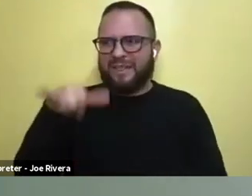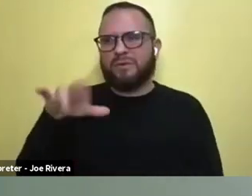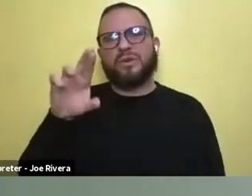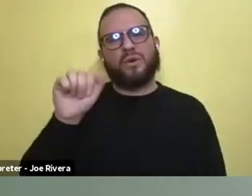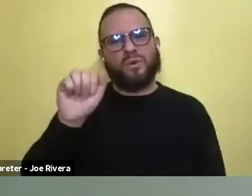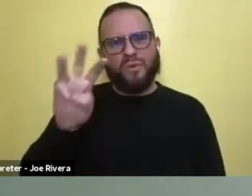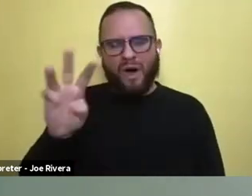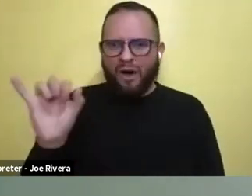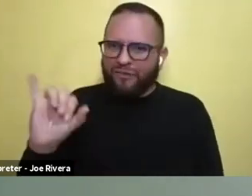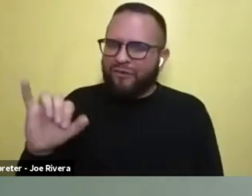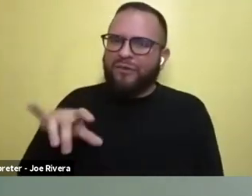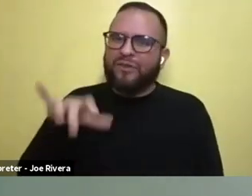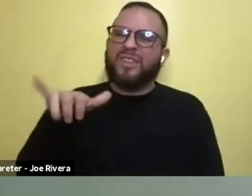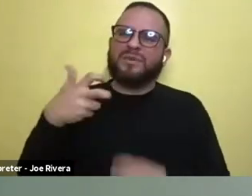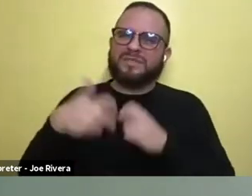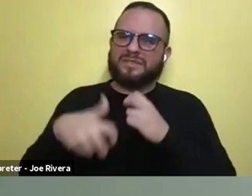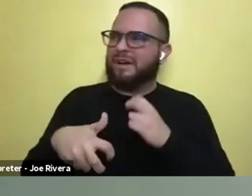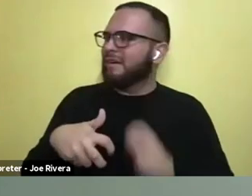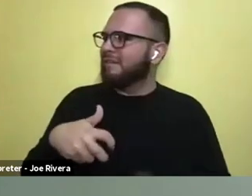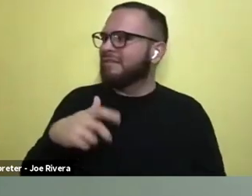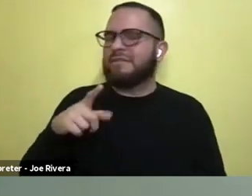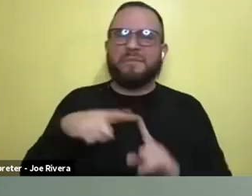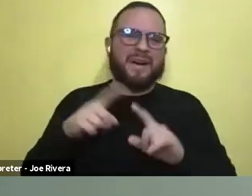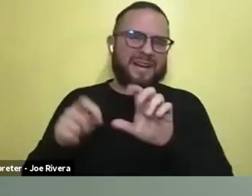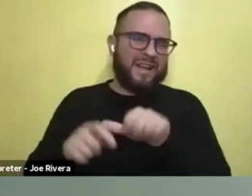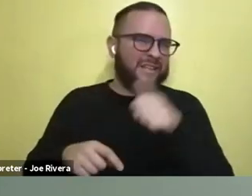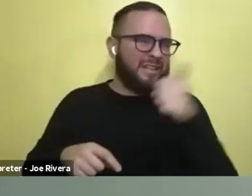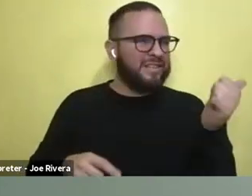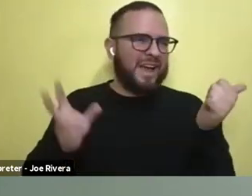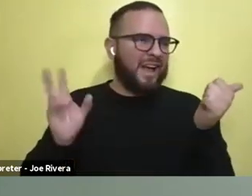scene, but other than that, not really.